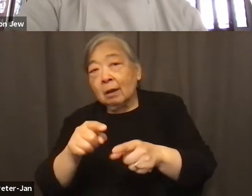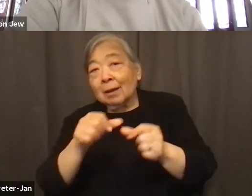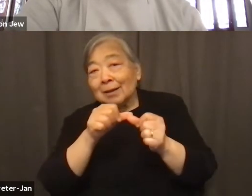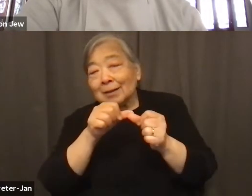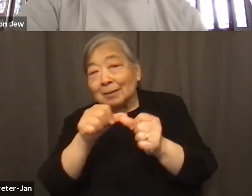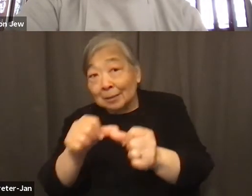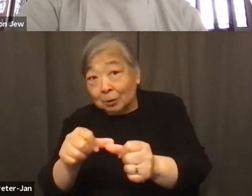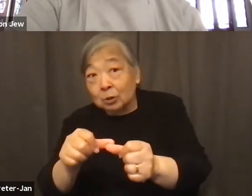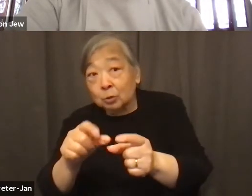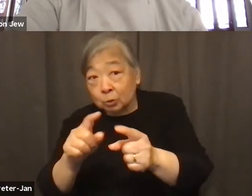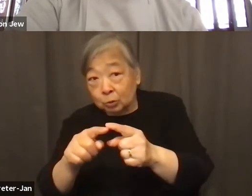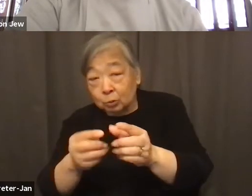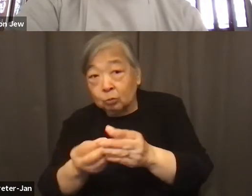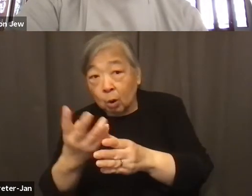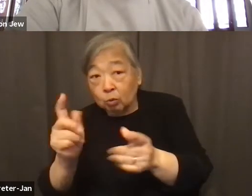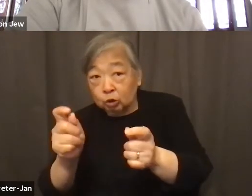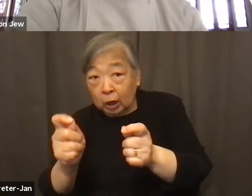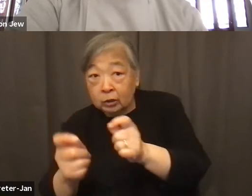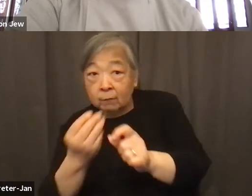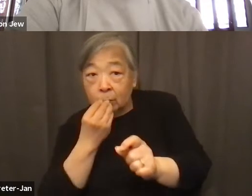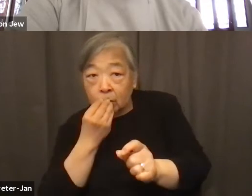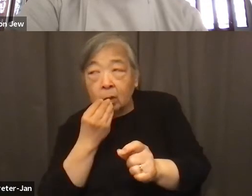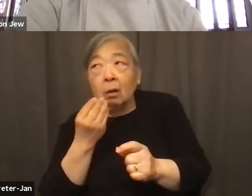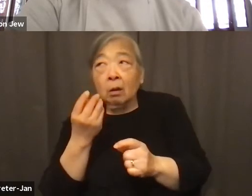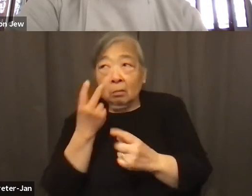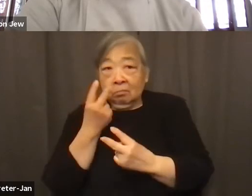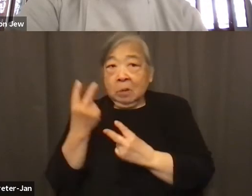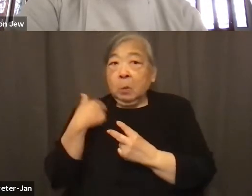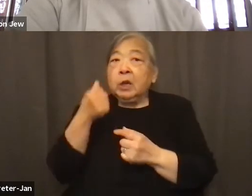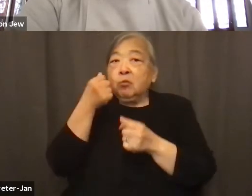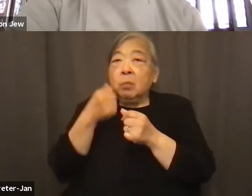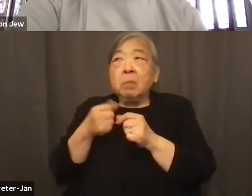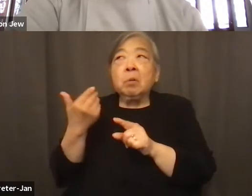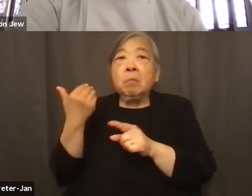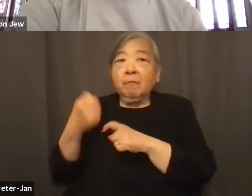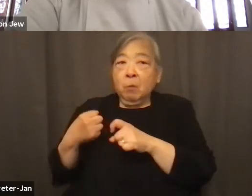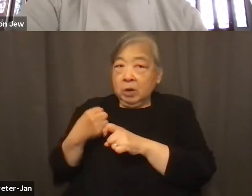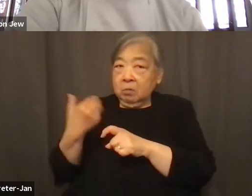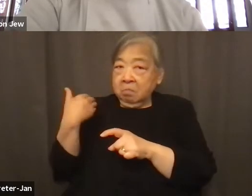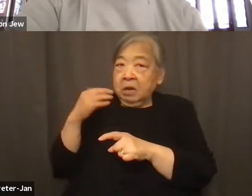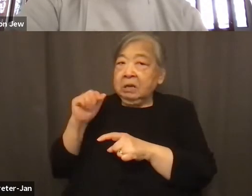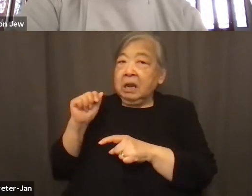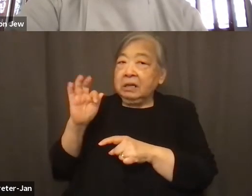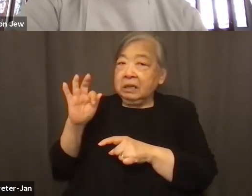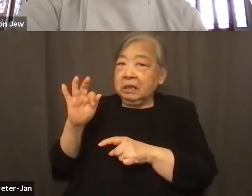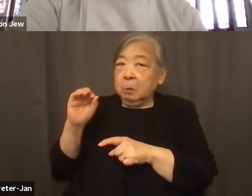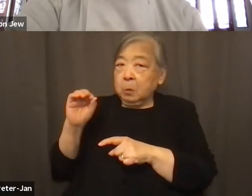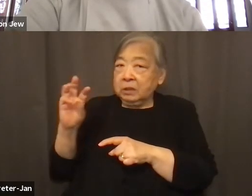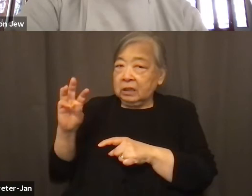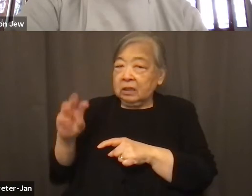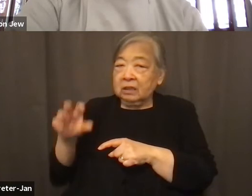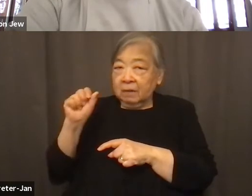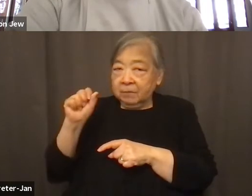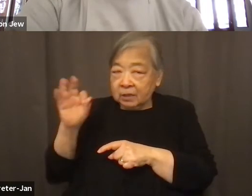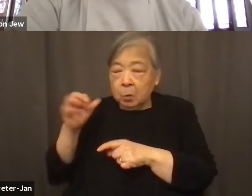evolve the food. We can remember the prior years of the 1906 San Francisco, the chop